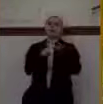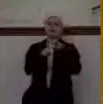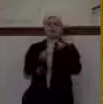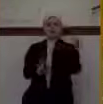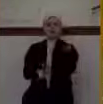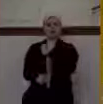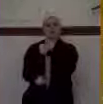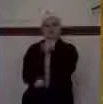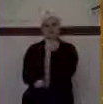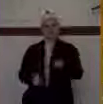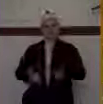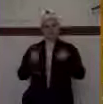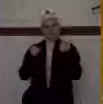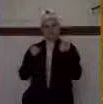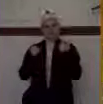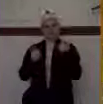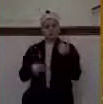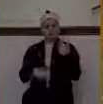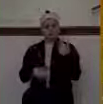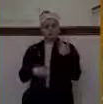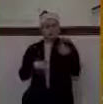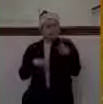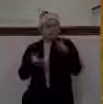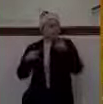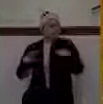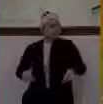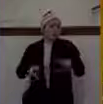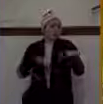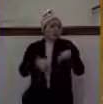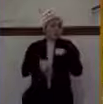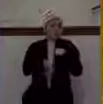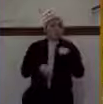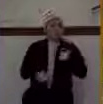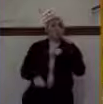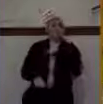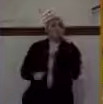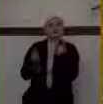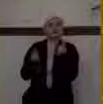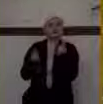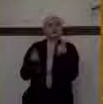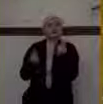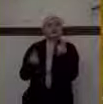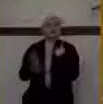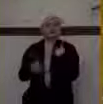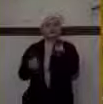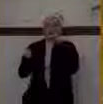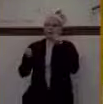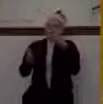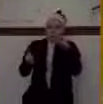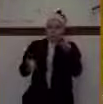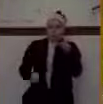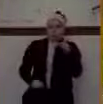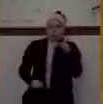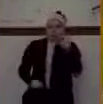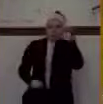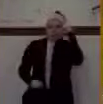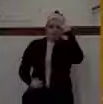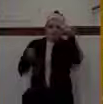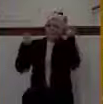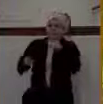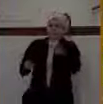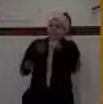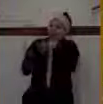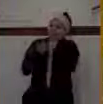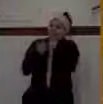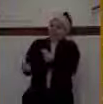it's the nature of human nature for us sometimes rather than to face some of the things going on in our